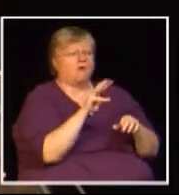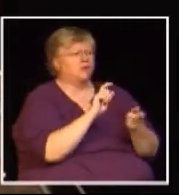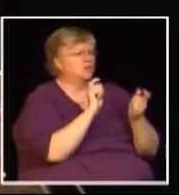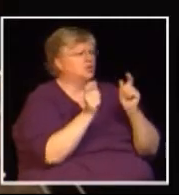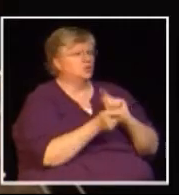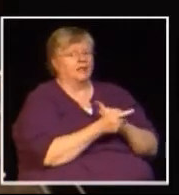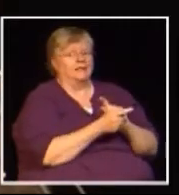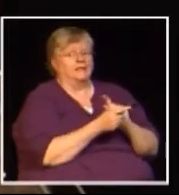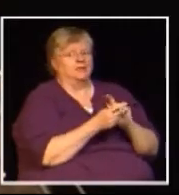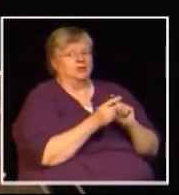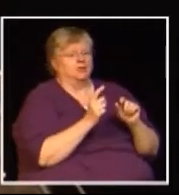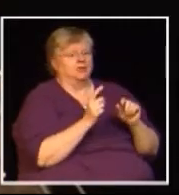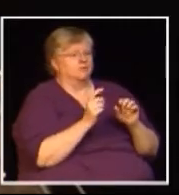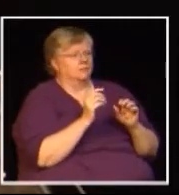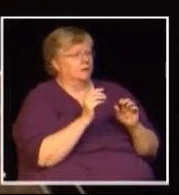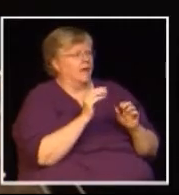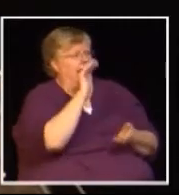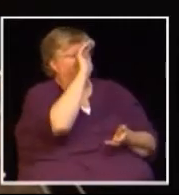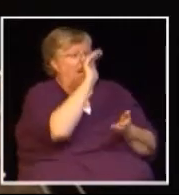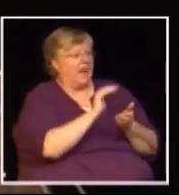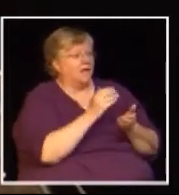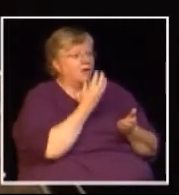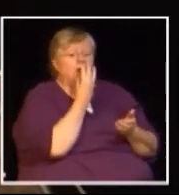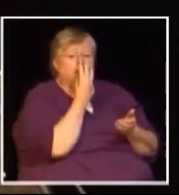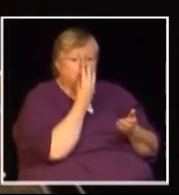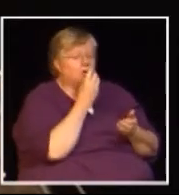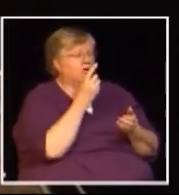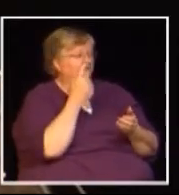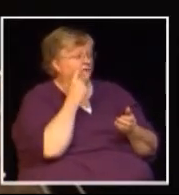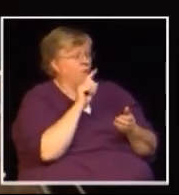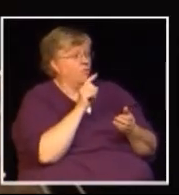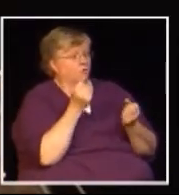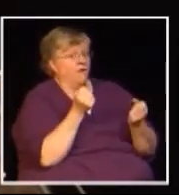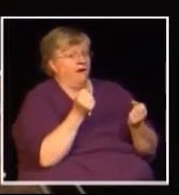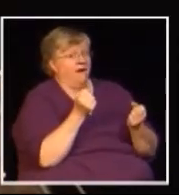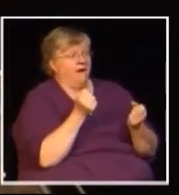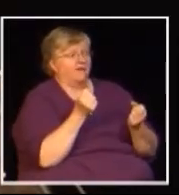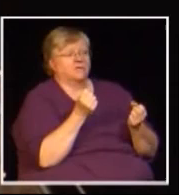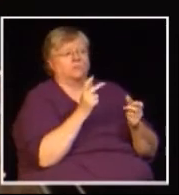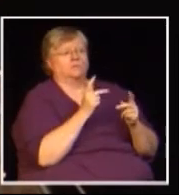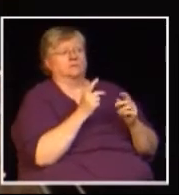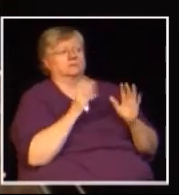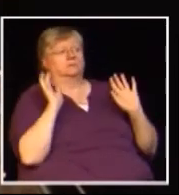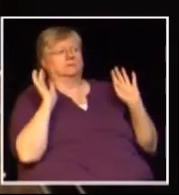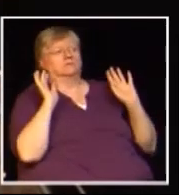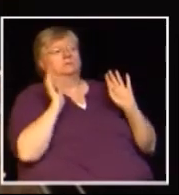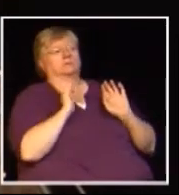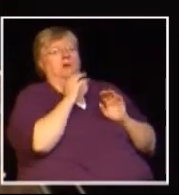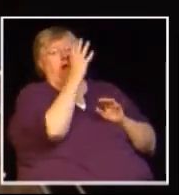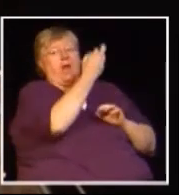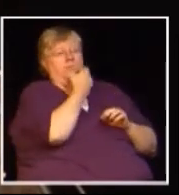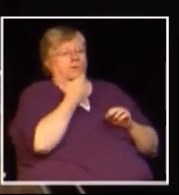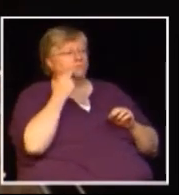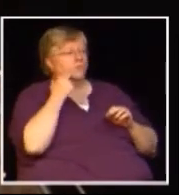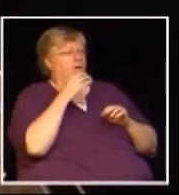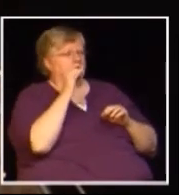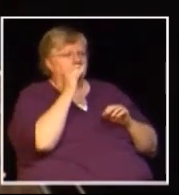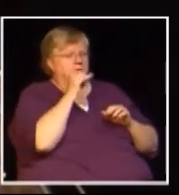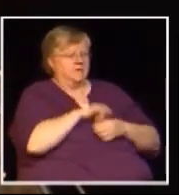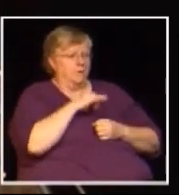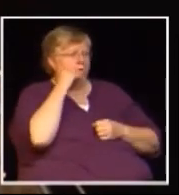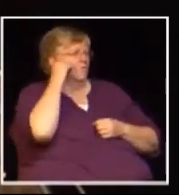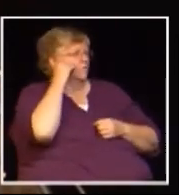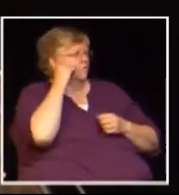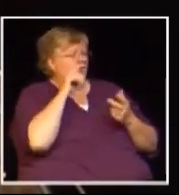liquor laws change which I think had an impact there one I mean there's one advantage on HST in terms of liquor and that the 10% provincial